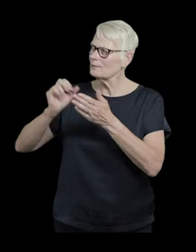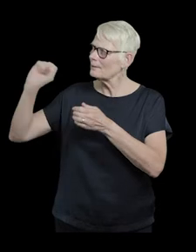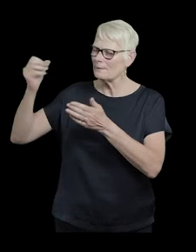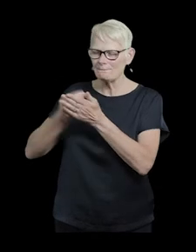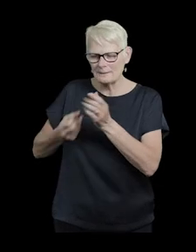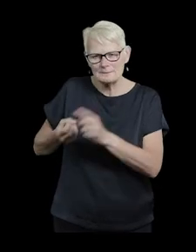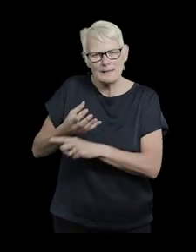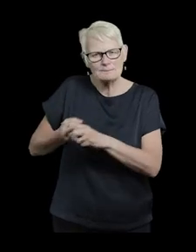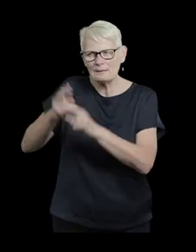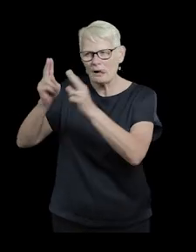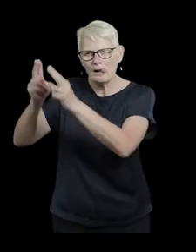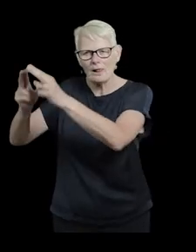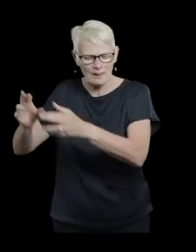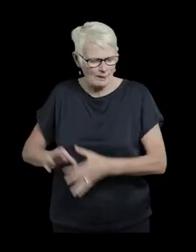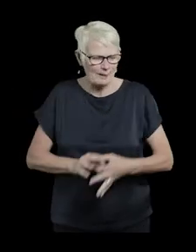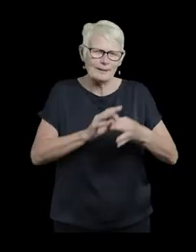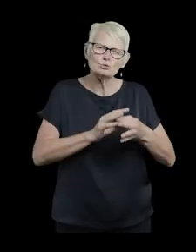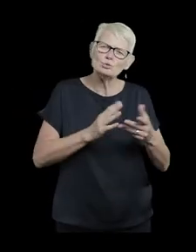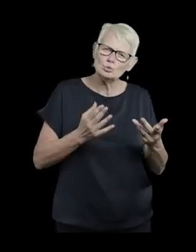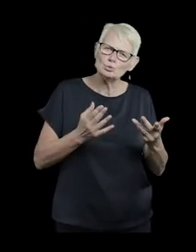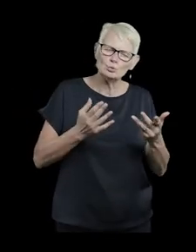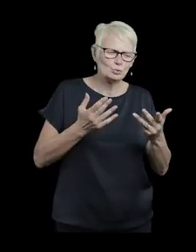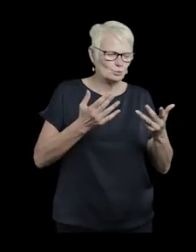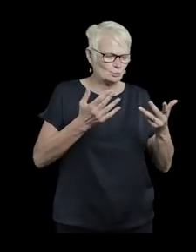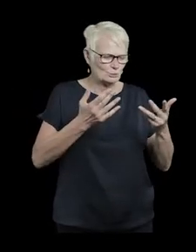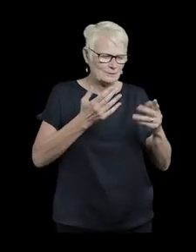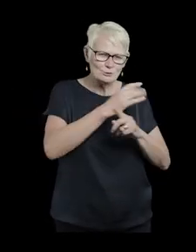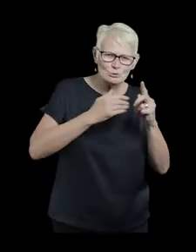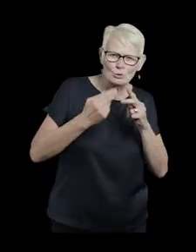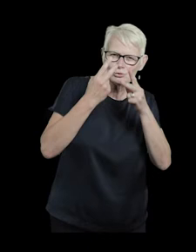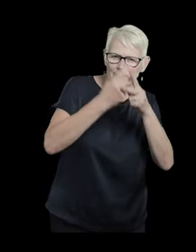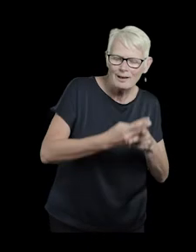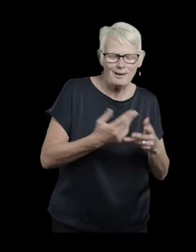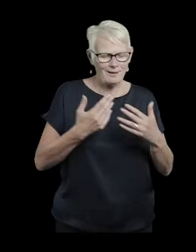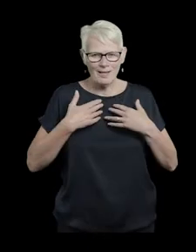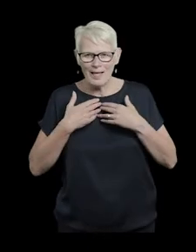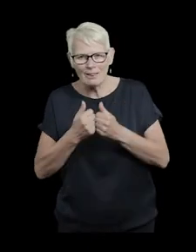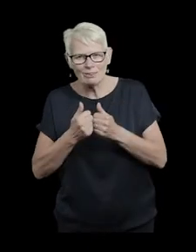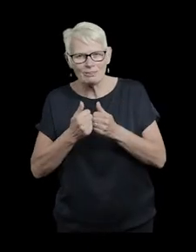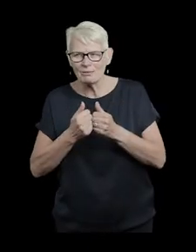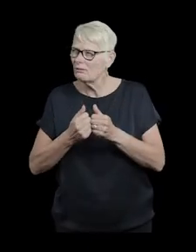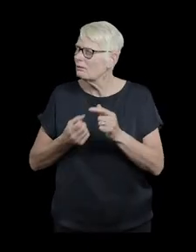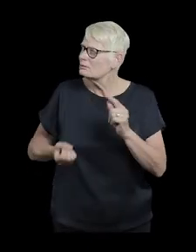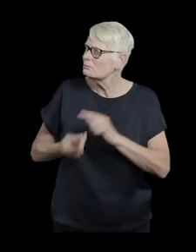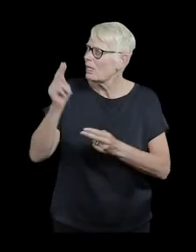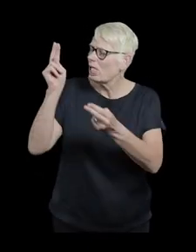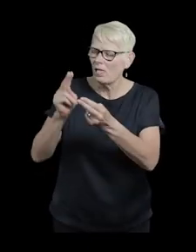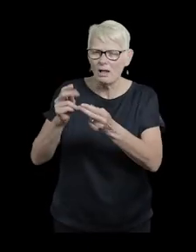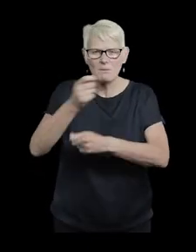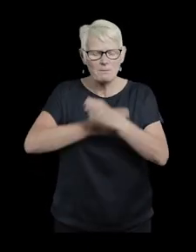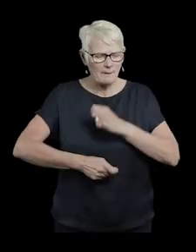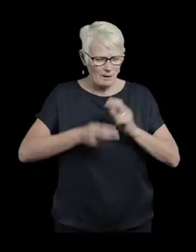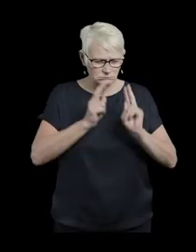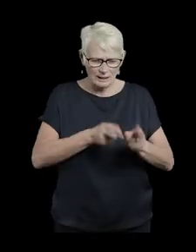cuts after researchers linked post-2010 reductions in spending on social care and health to more than